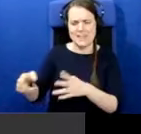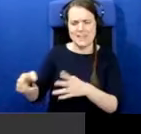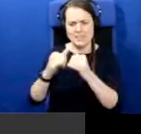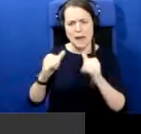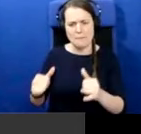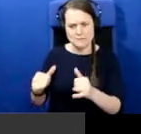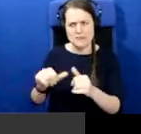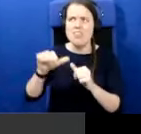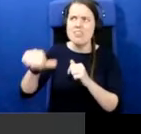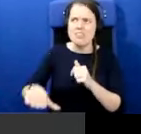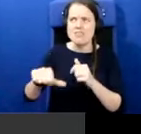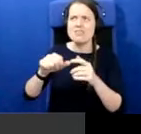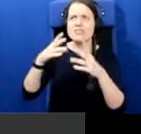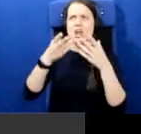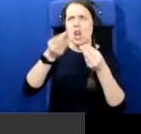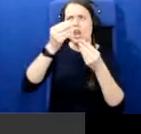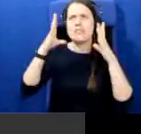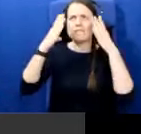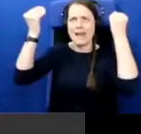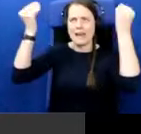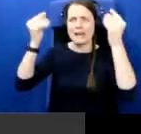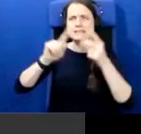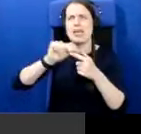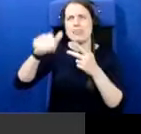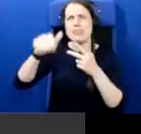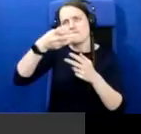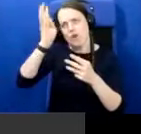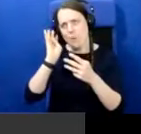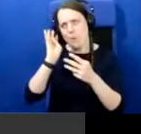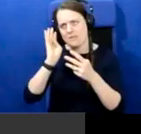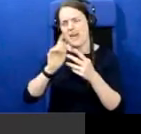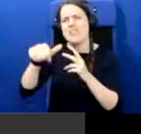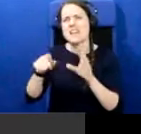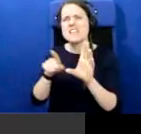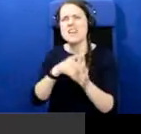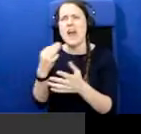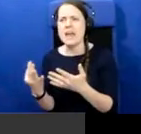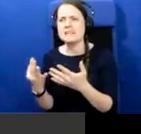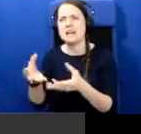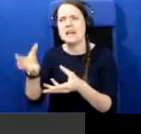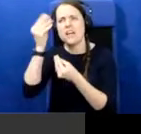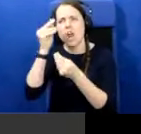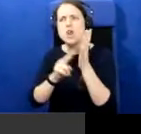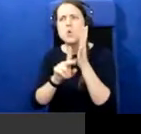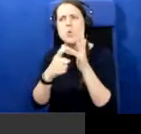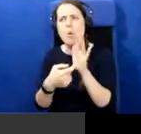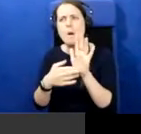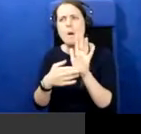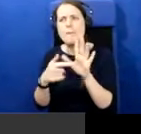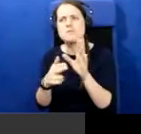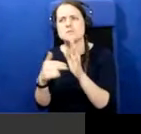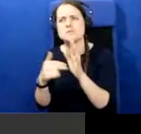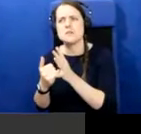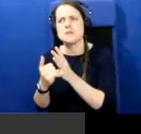Romans. Then they go into year eight in post-primary school, and they do the Normans. But they do the